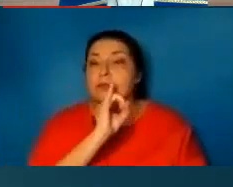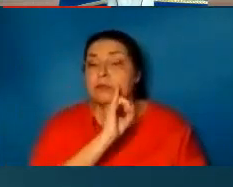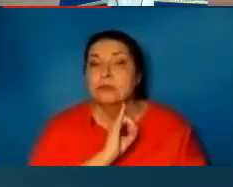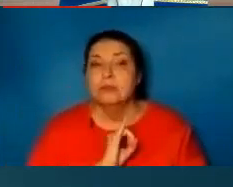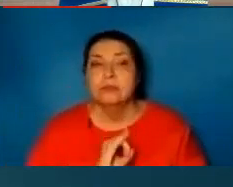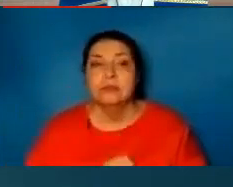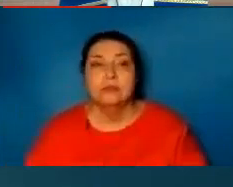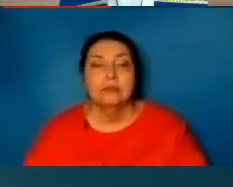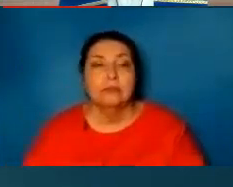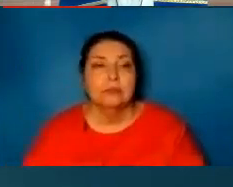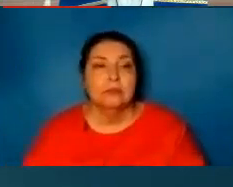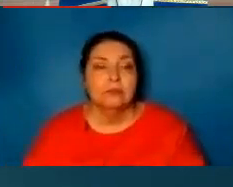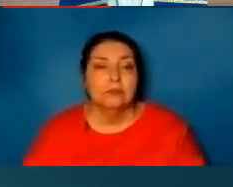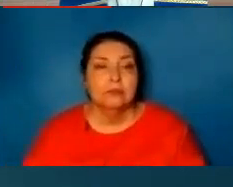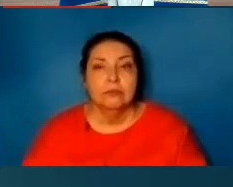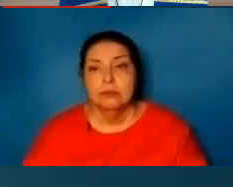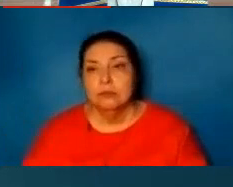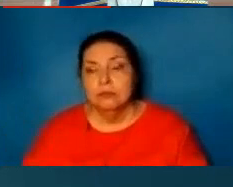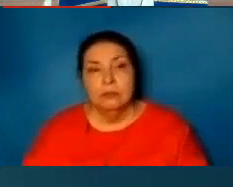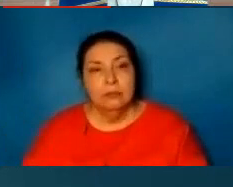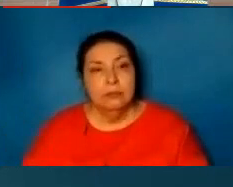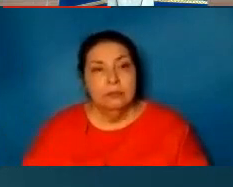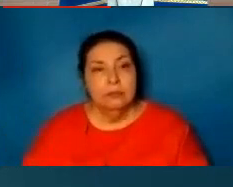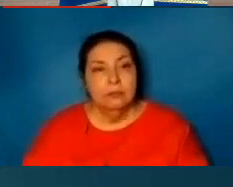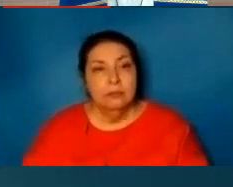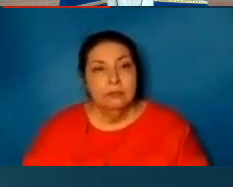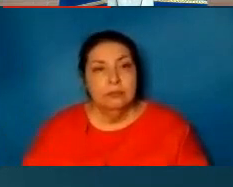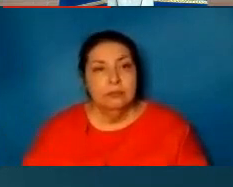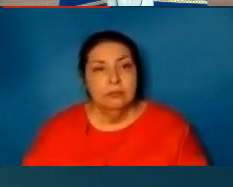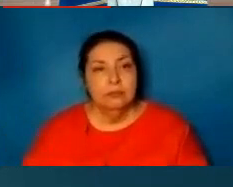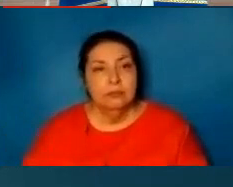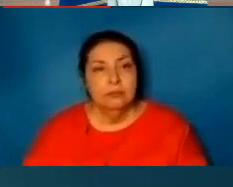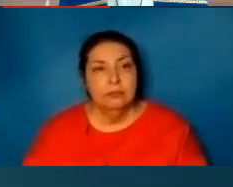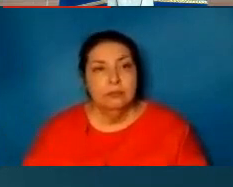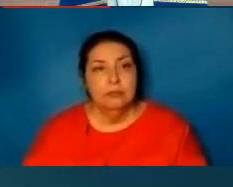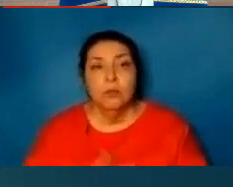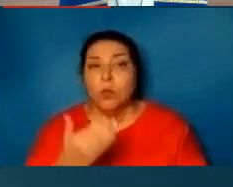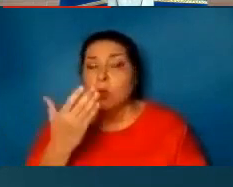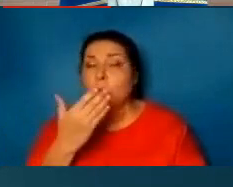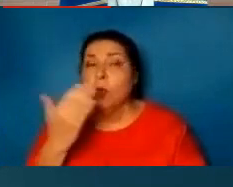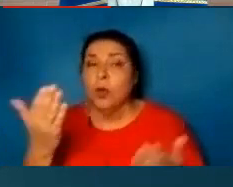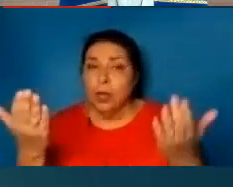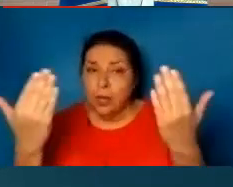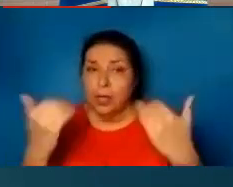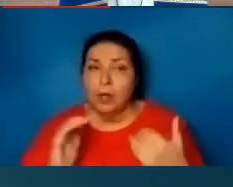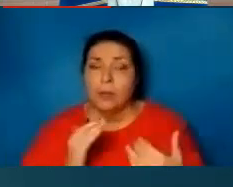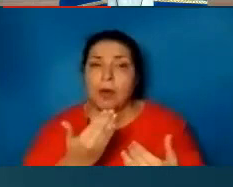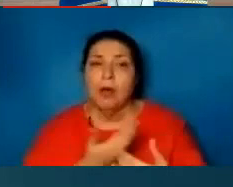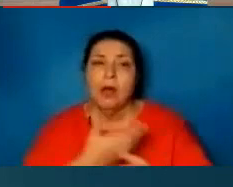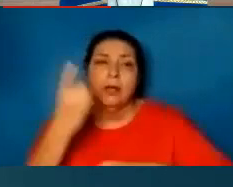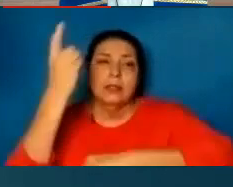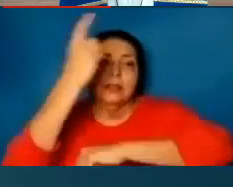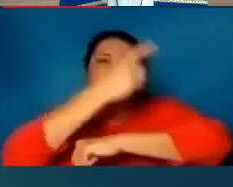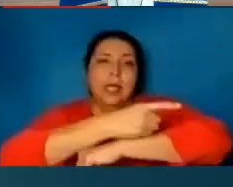and of